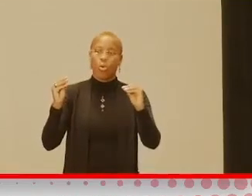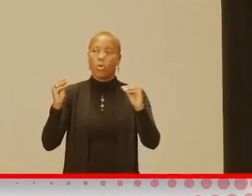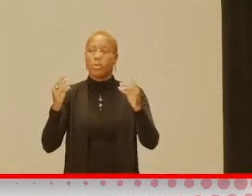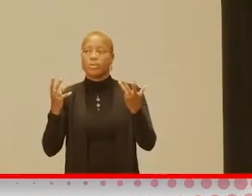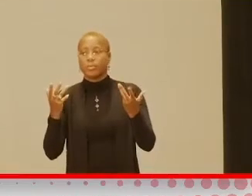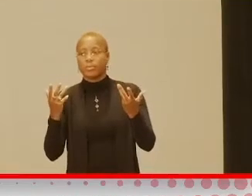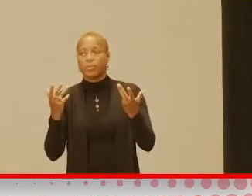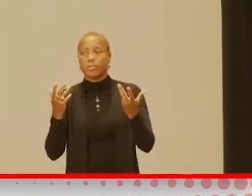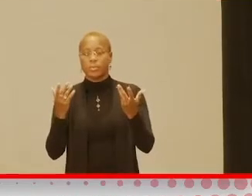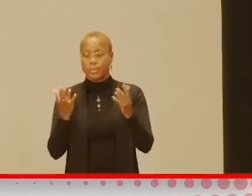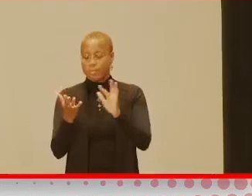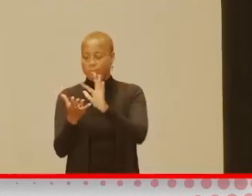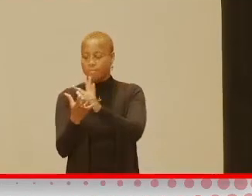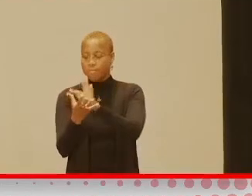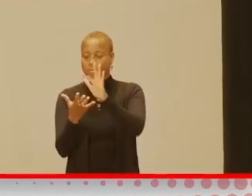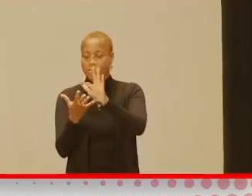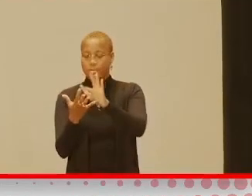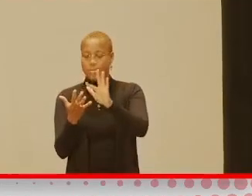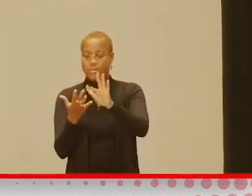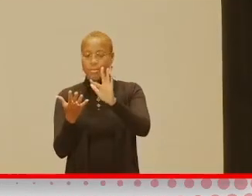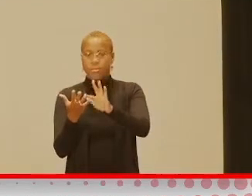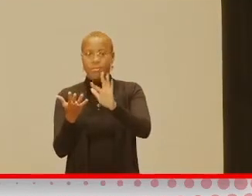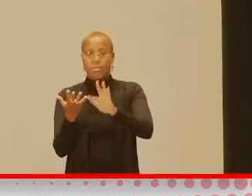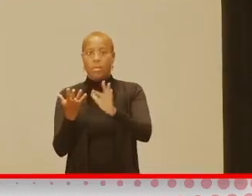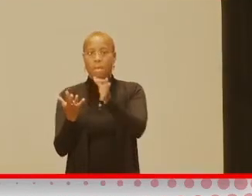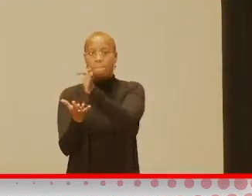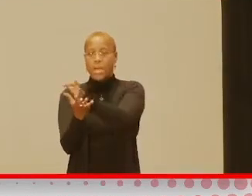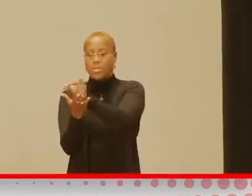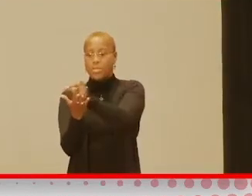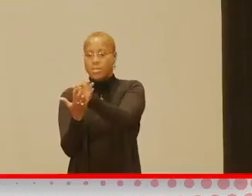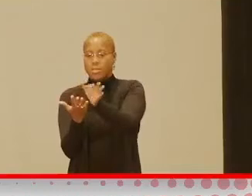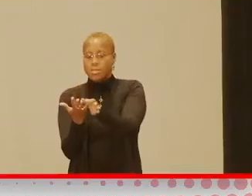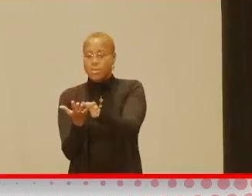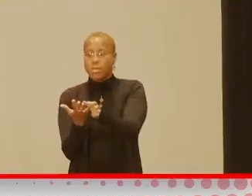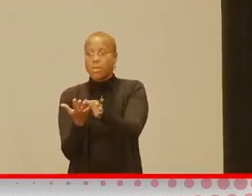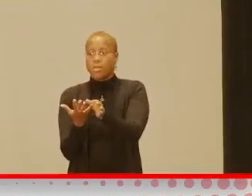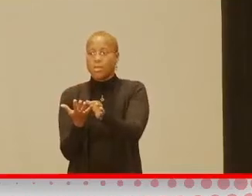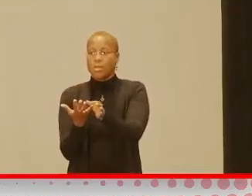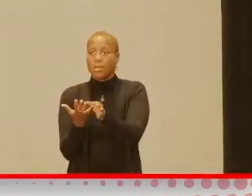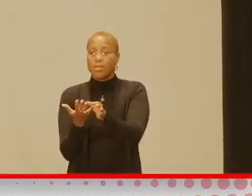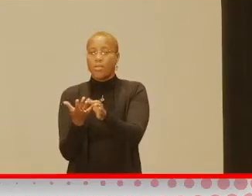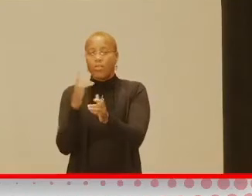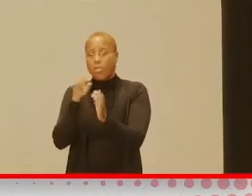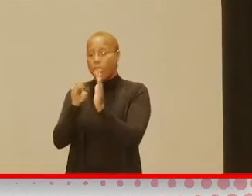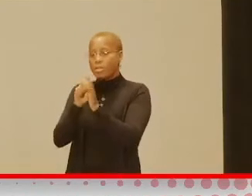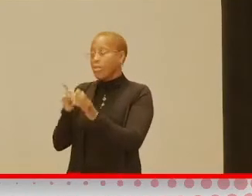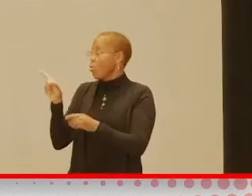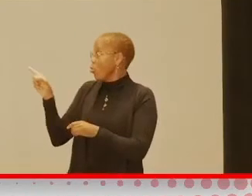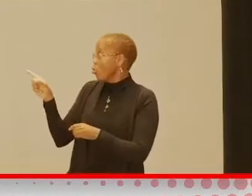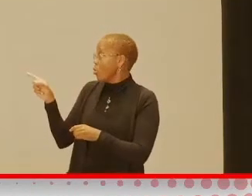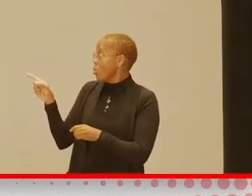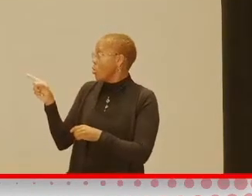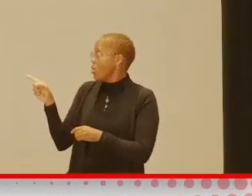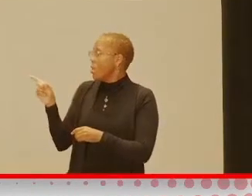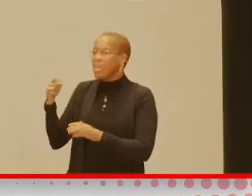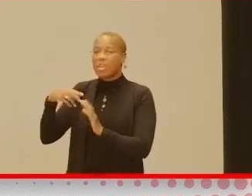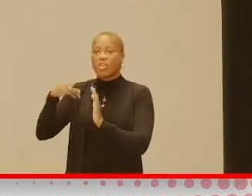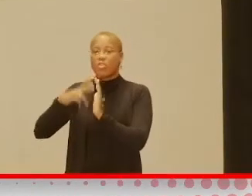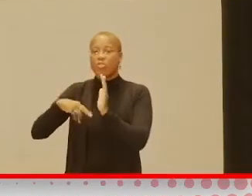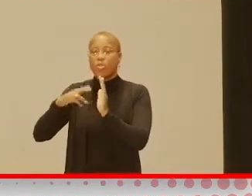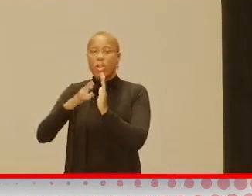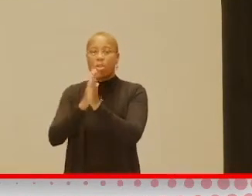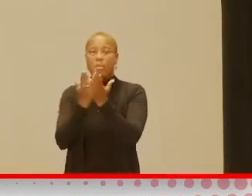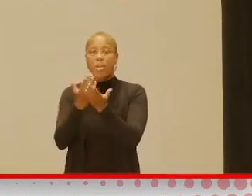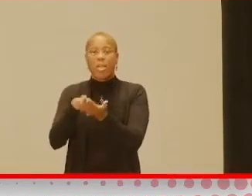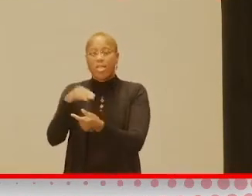are little buttons that are just sewed or glued onto the glove. And in this example, like, this would be, like, are you reading a book about the little